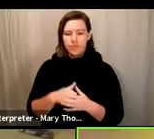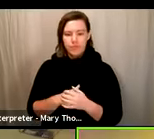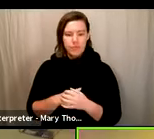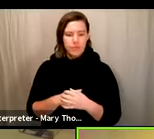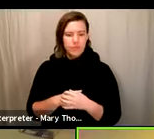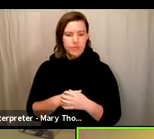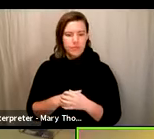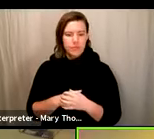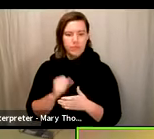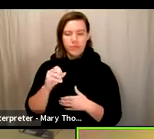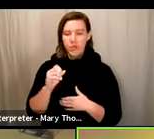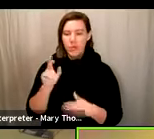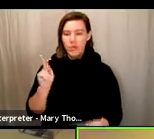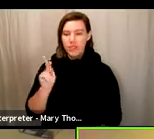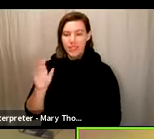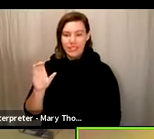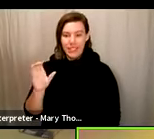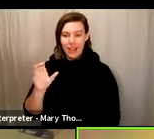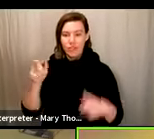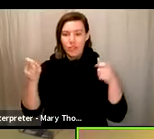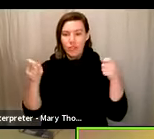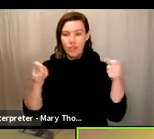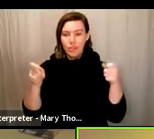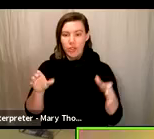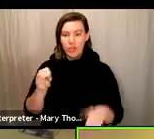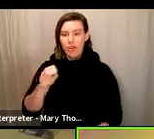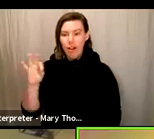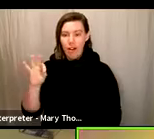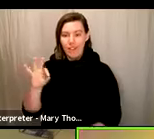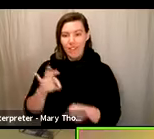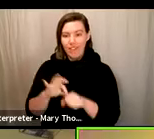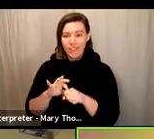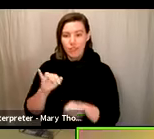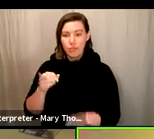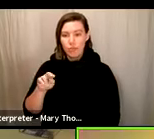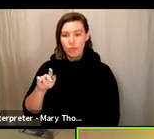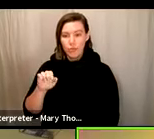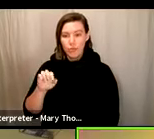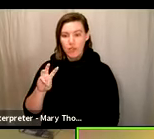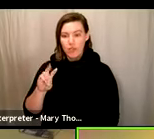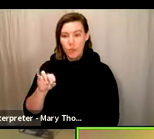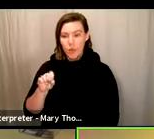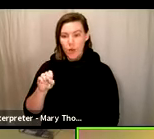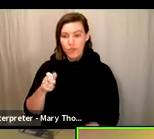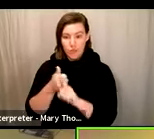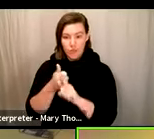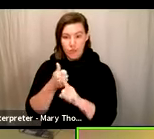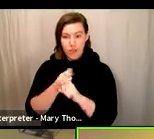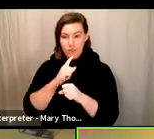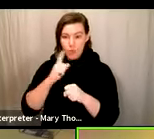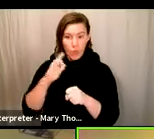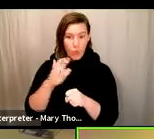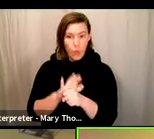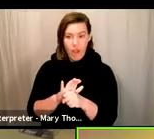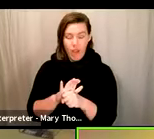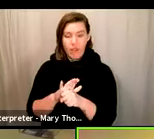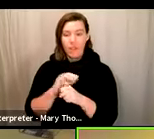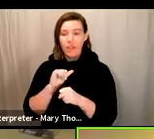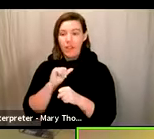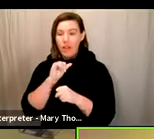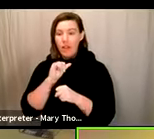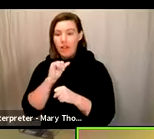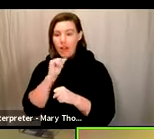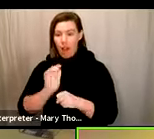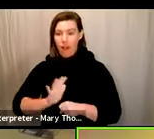King County Director of Elections, Julie Wise, do you solemnly swear that the unofficial returns and supporting documentation of the general